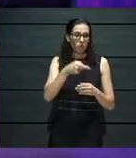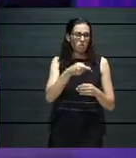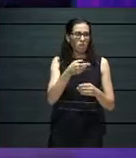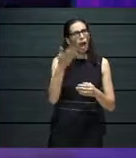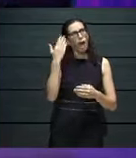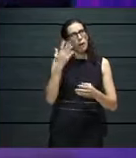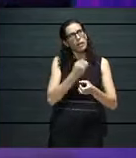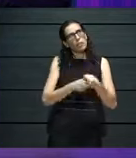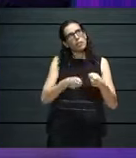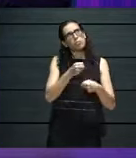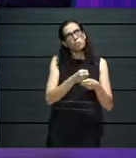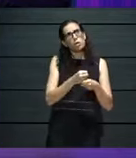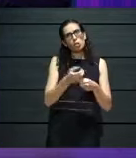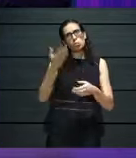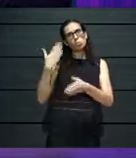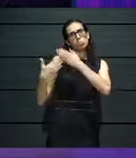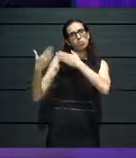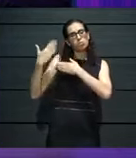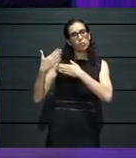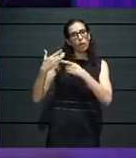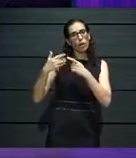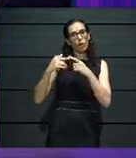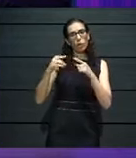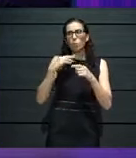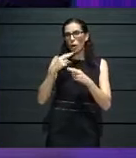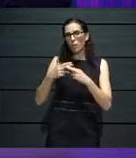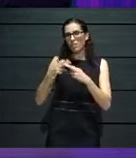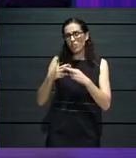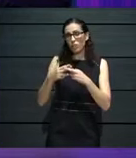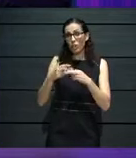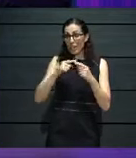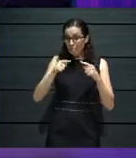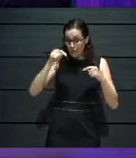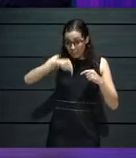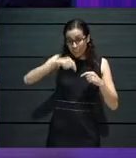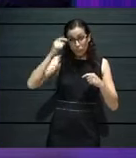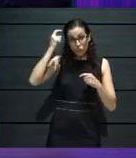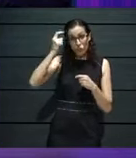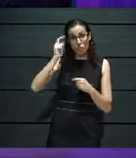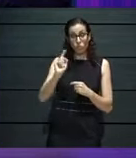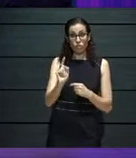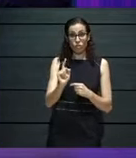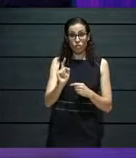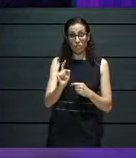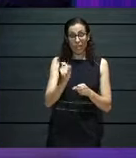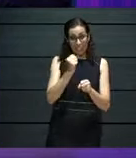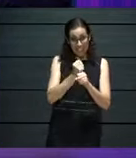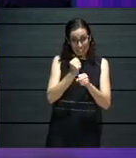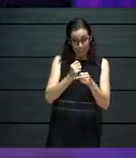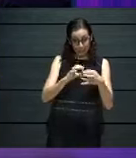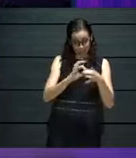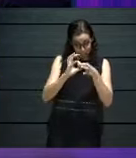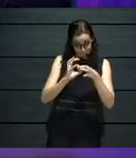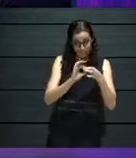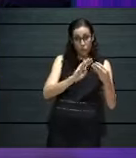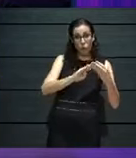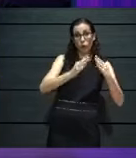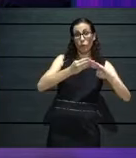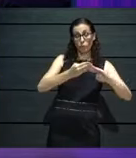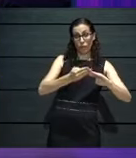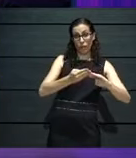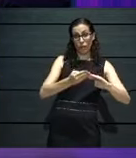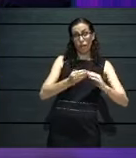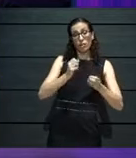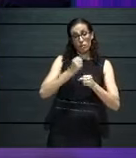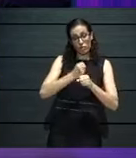actively doing, creating work, working with the professionals that are required in the field to make sure that